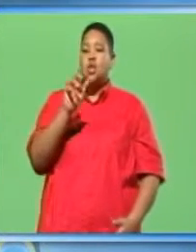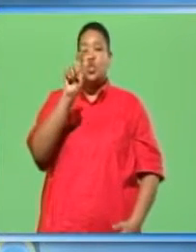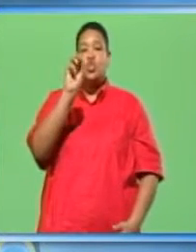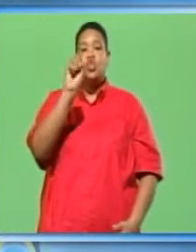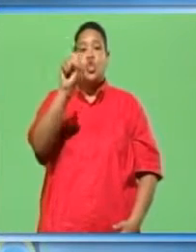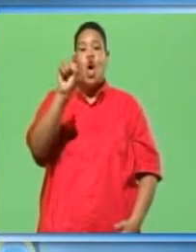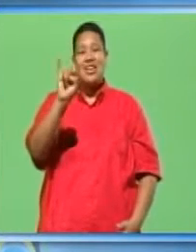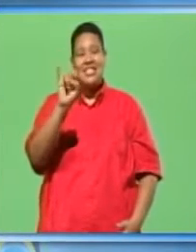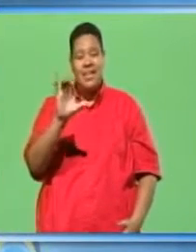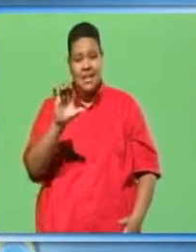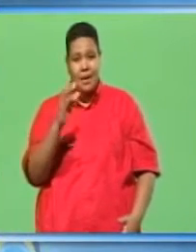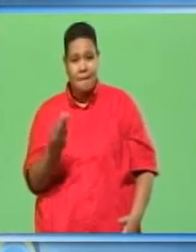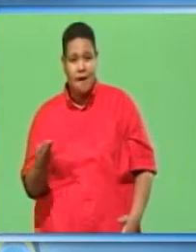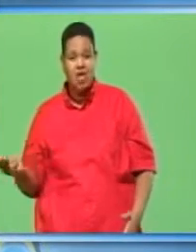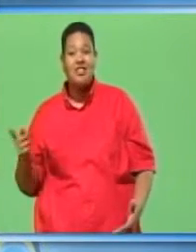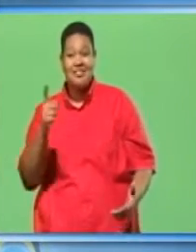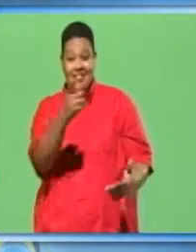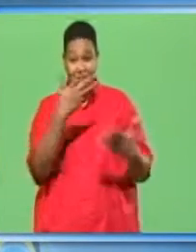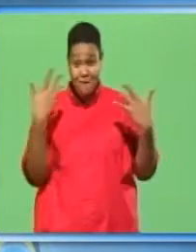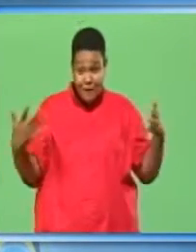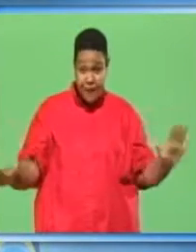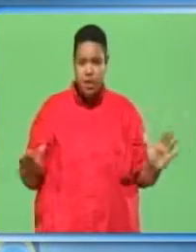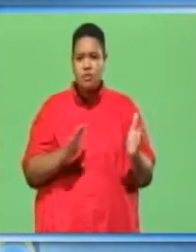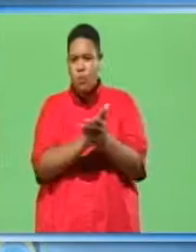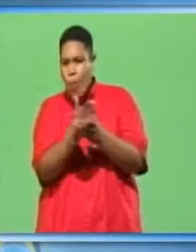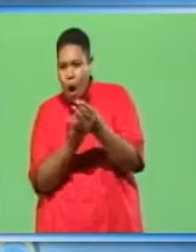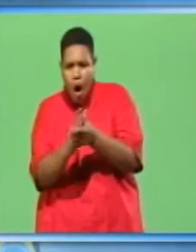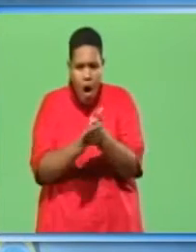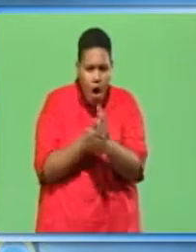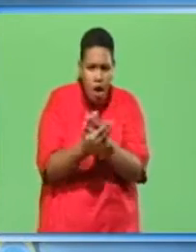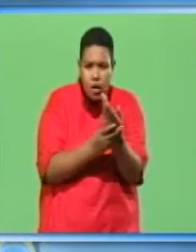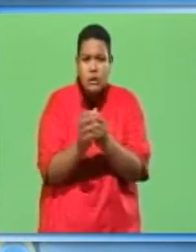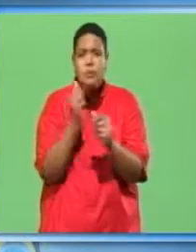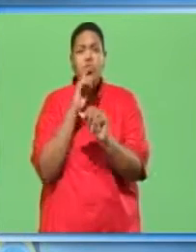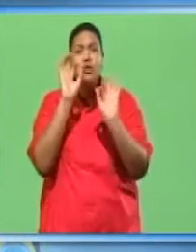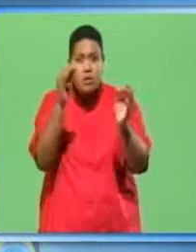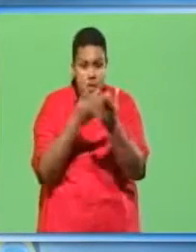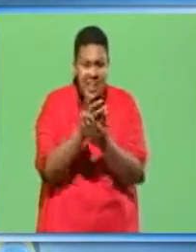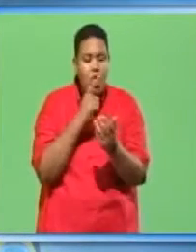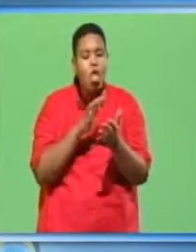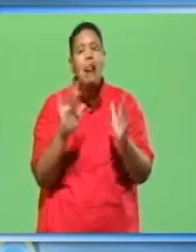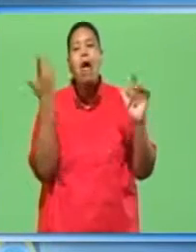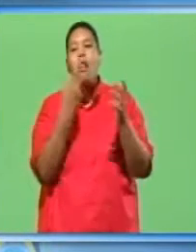15. Wash your hands thoroughly after using any finishing material.